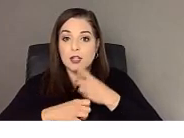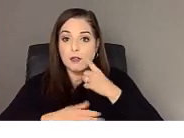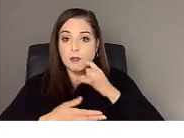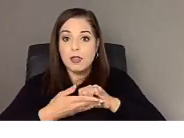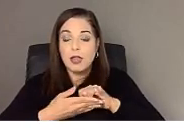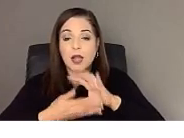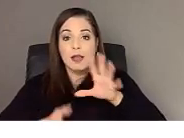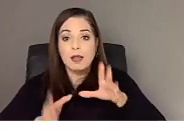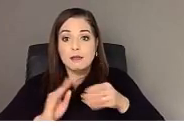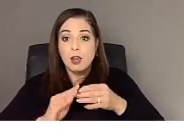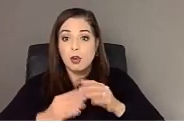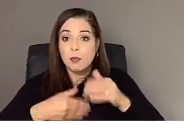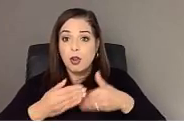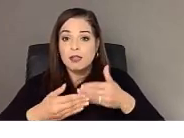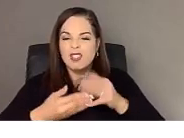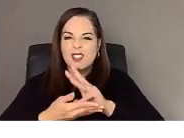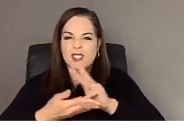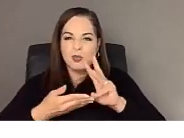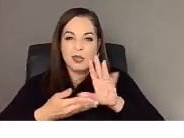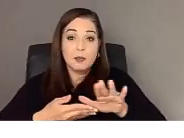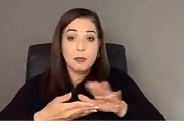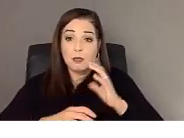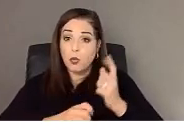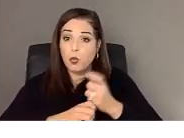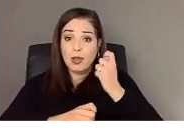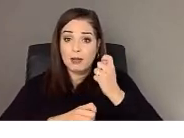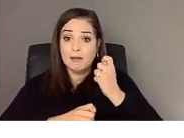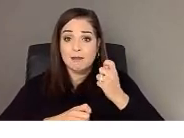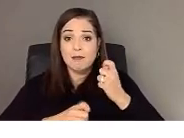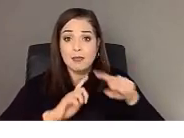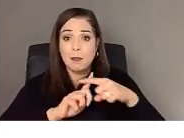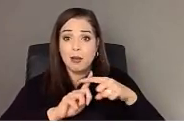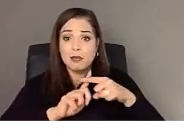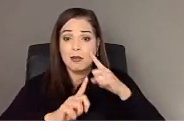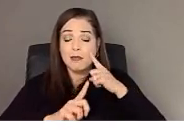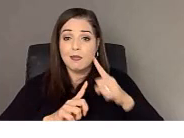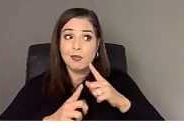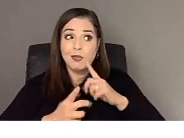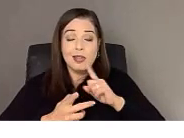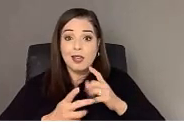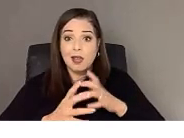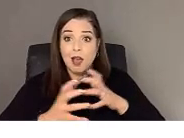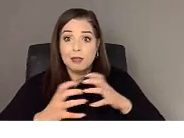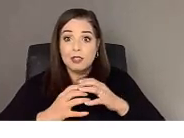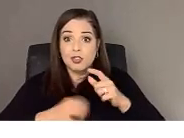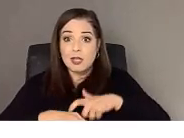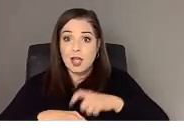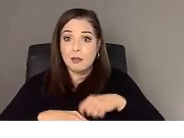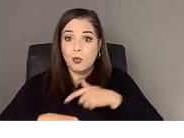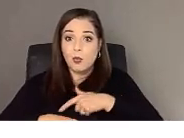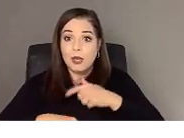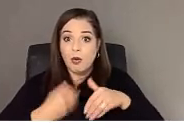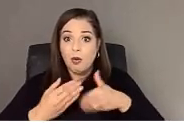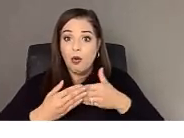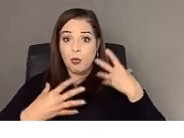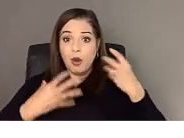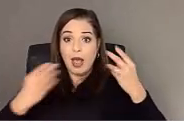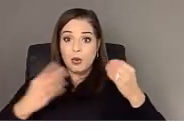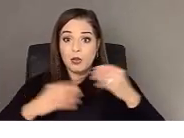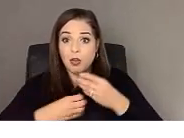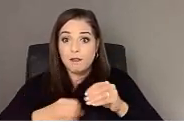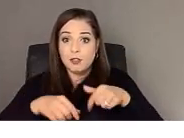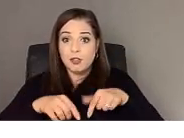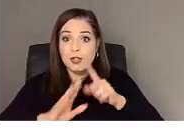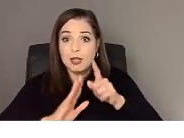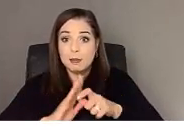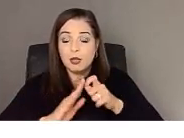weeks, which we felt was a win considering how much time all of us were out of the office during that period. And some of the time was